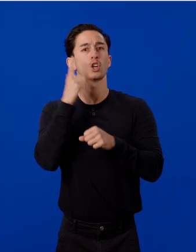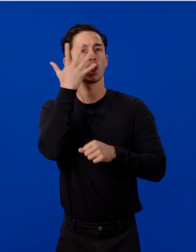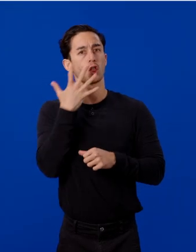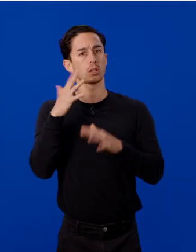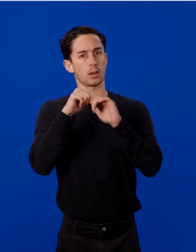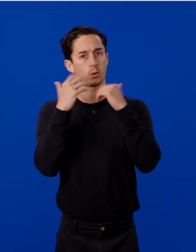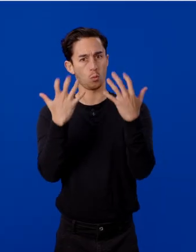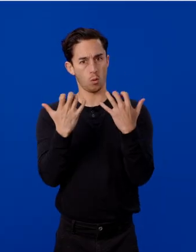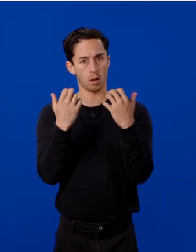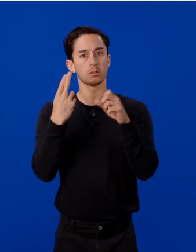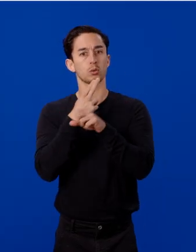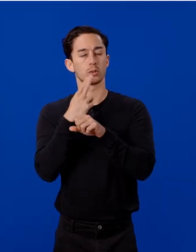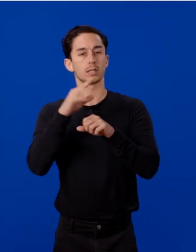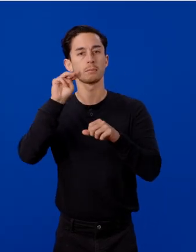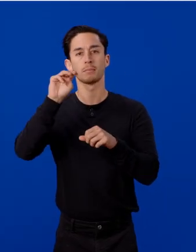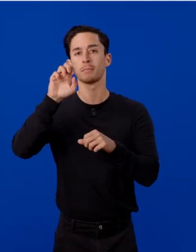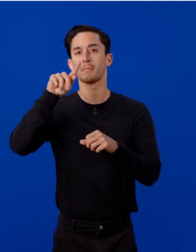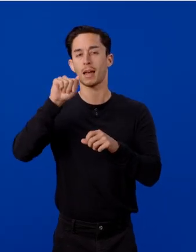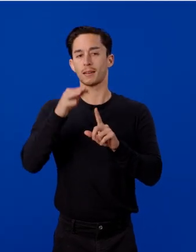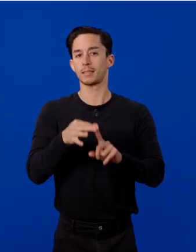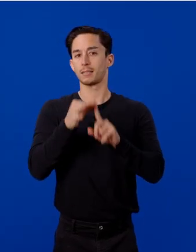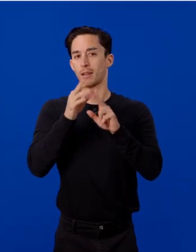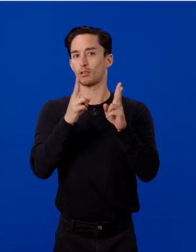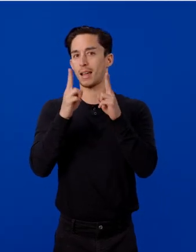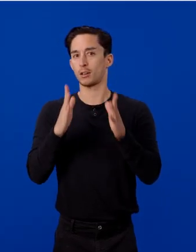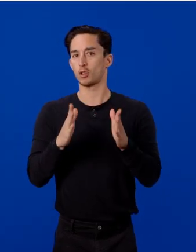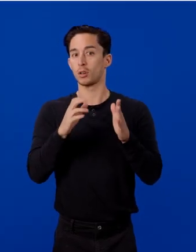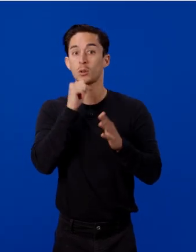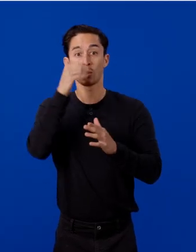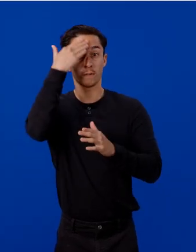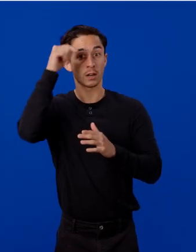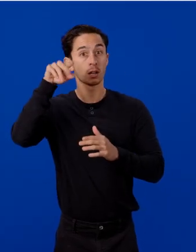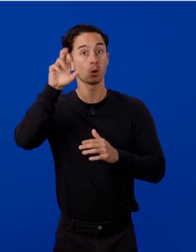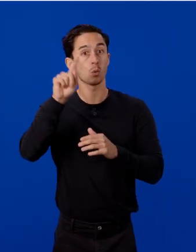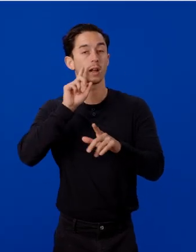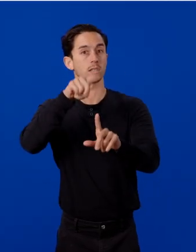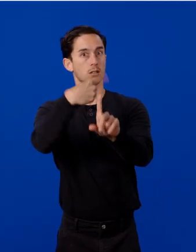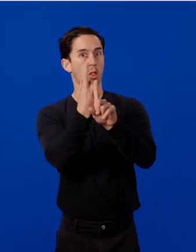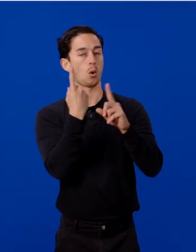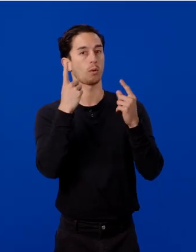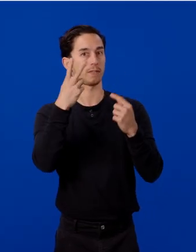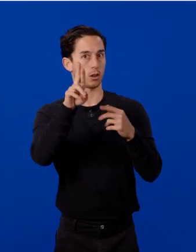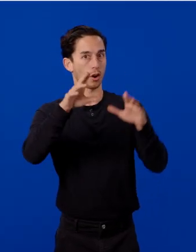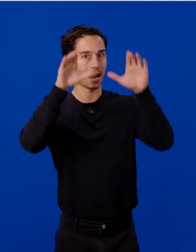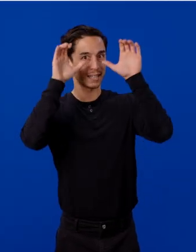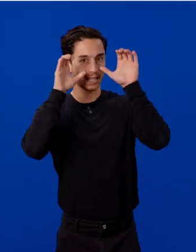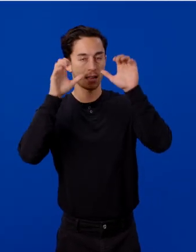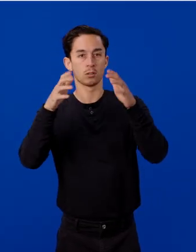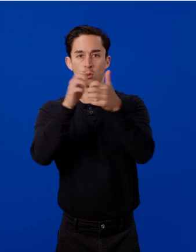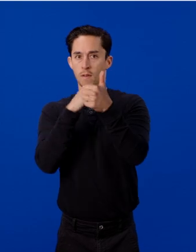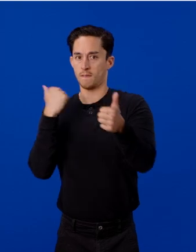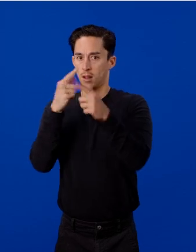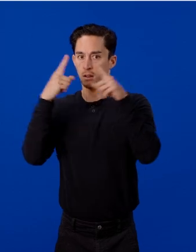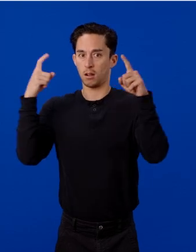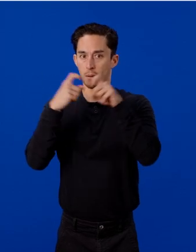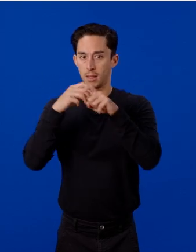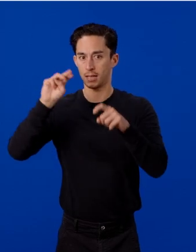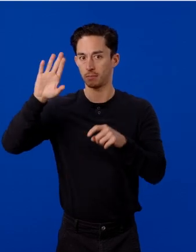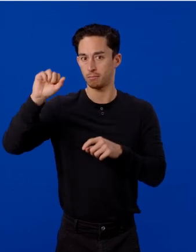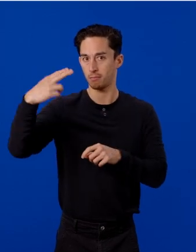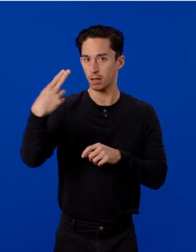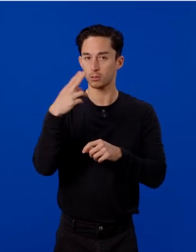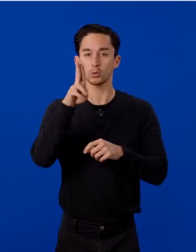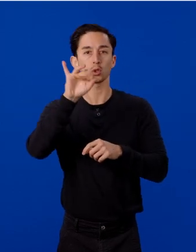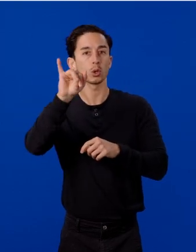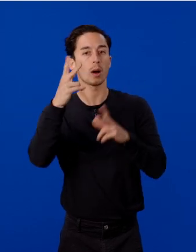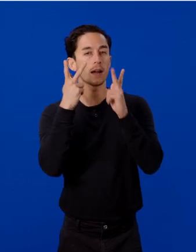with Meta Special Editor. Don't forget Quest is a standalone VR headset, so please avoid complex meshes, UI views, and